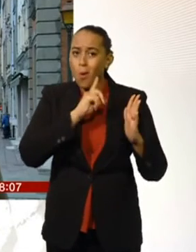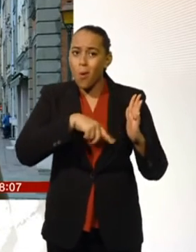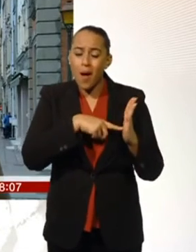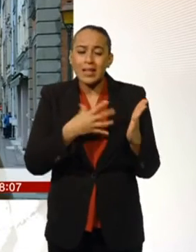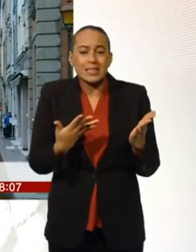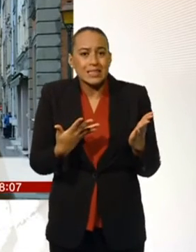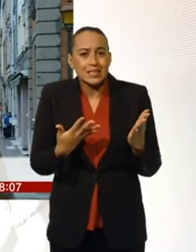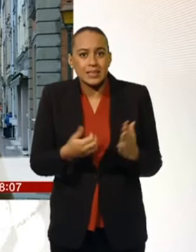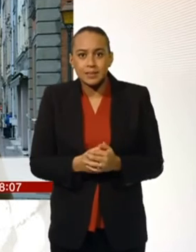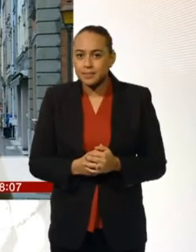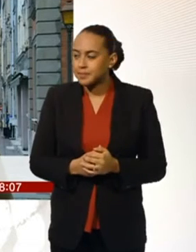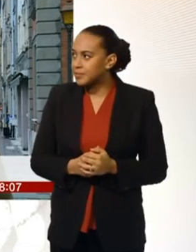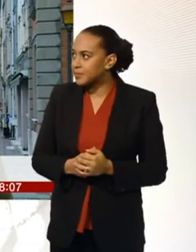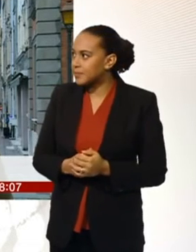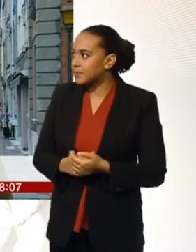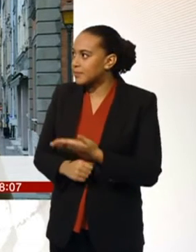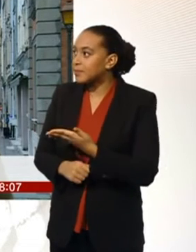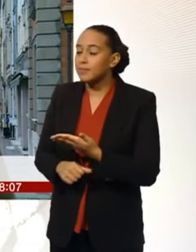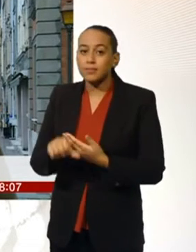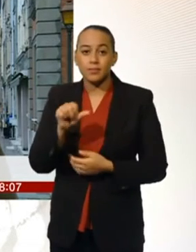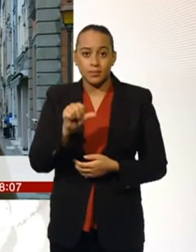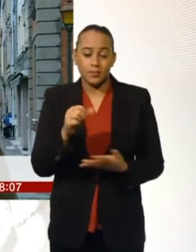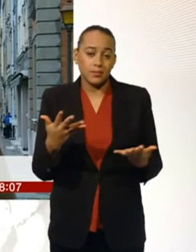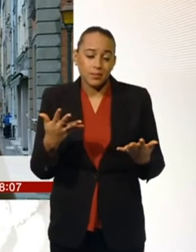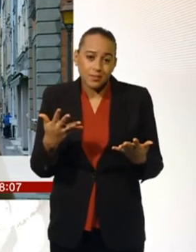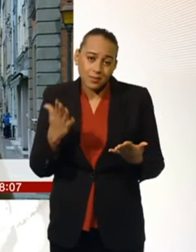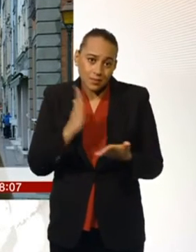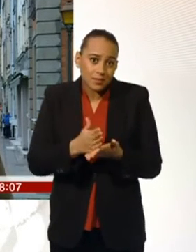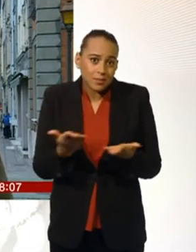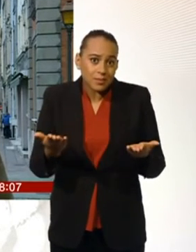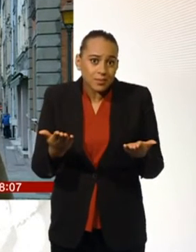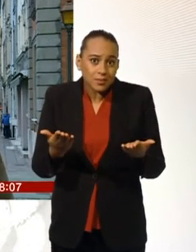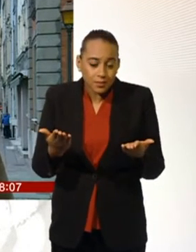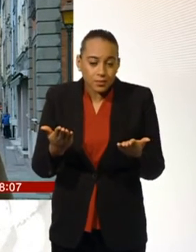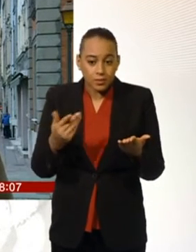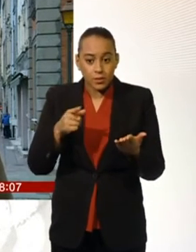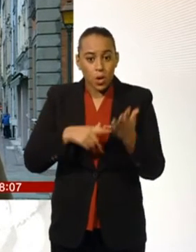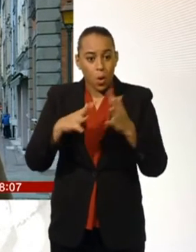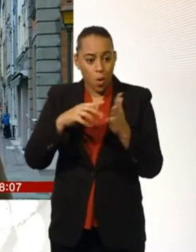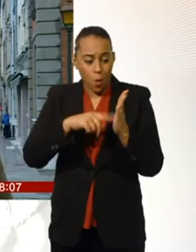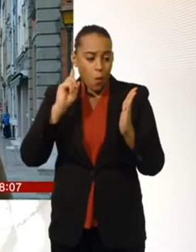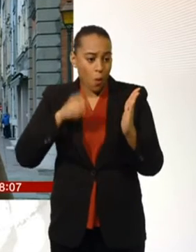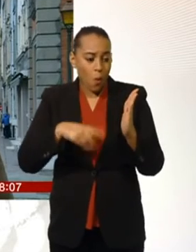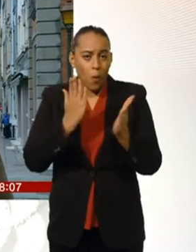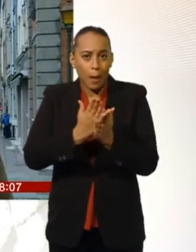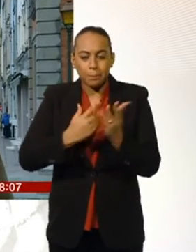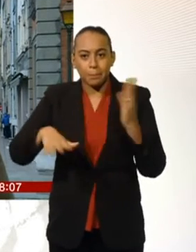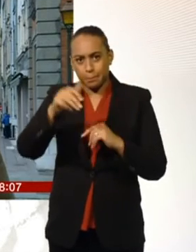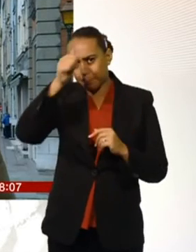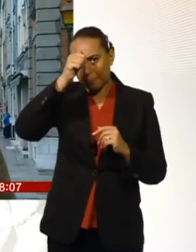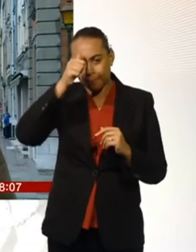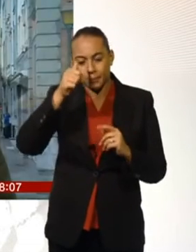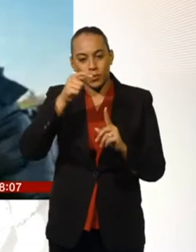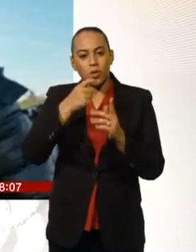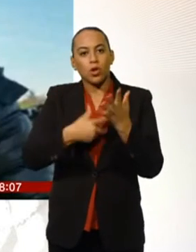Indeed, and Rob Lorry, it's quite freely what he did. The facts in this case are not in dispute at all. Rob Lorry is this soldier